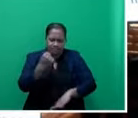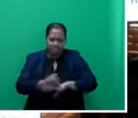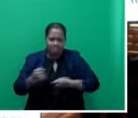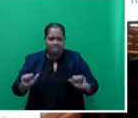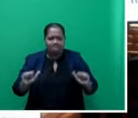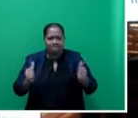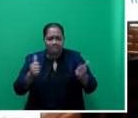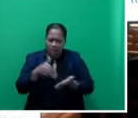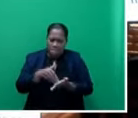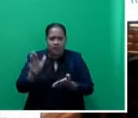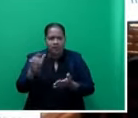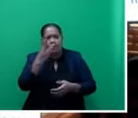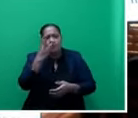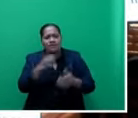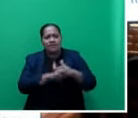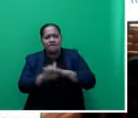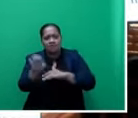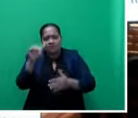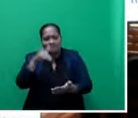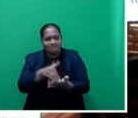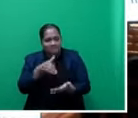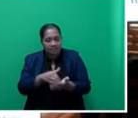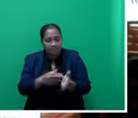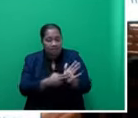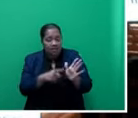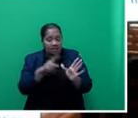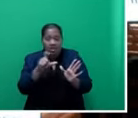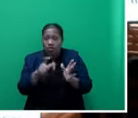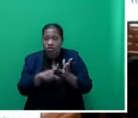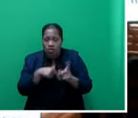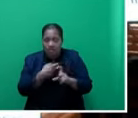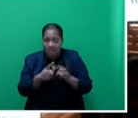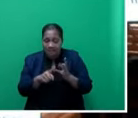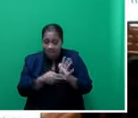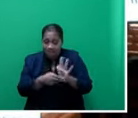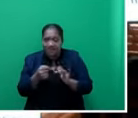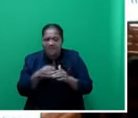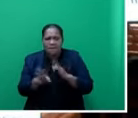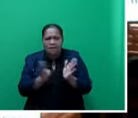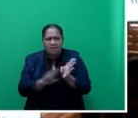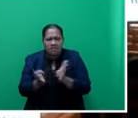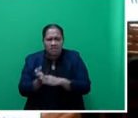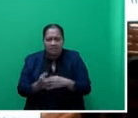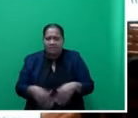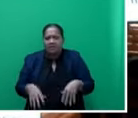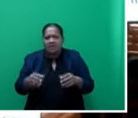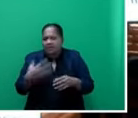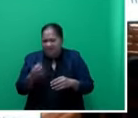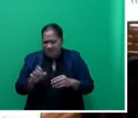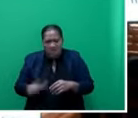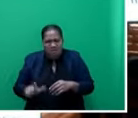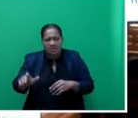retrofitting three evacuation centres. Nathokoni in Burmasanga, Wasavulu in Lambasa, Navakaka